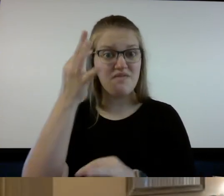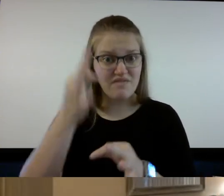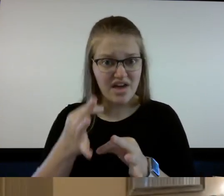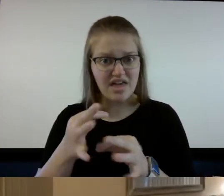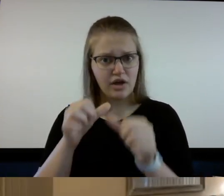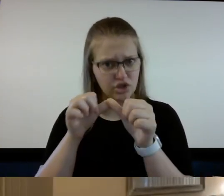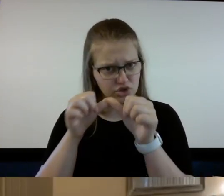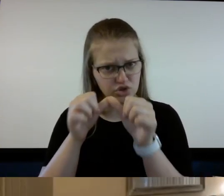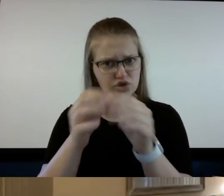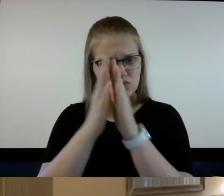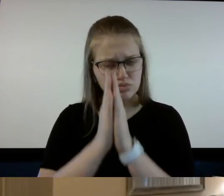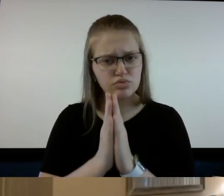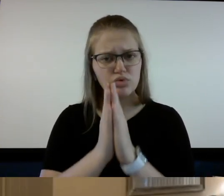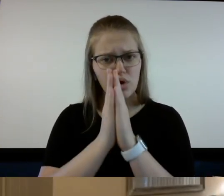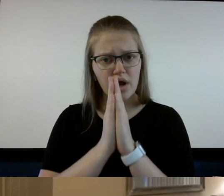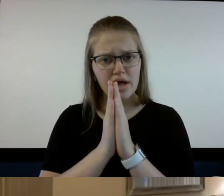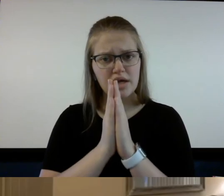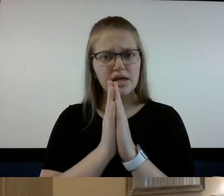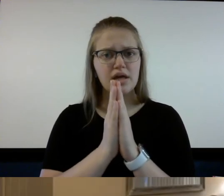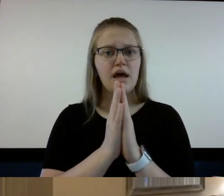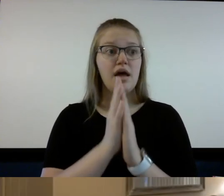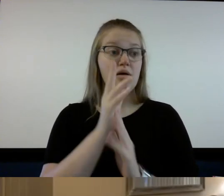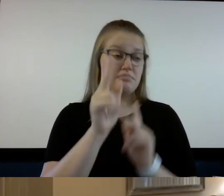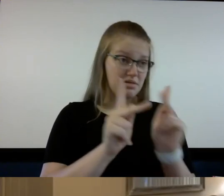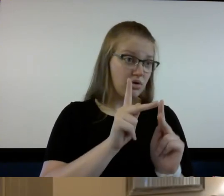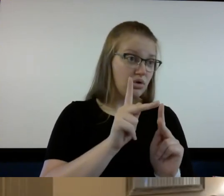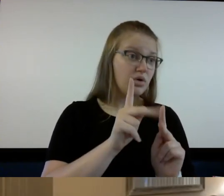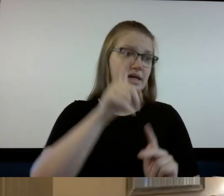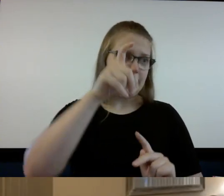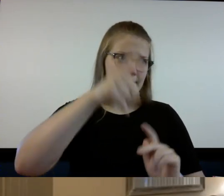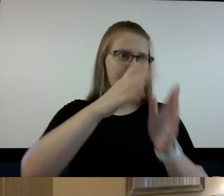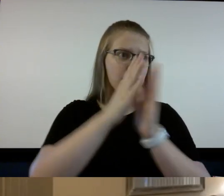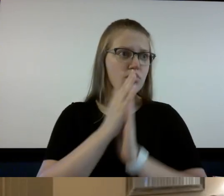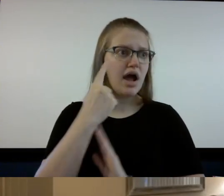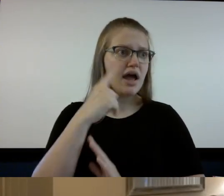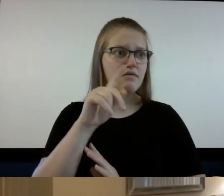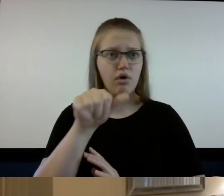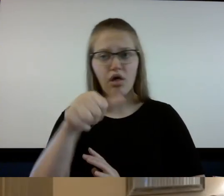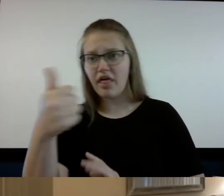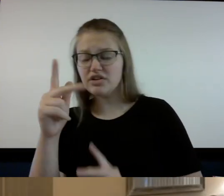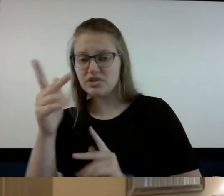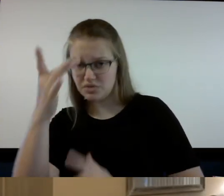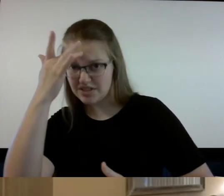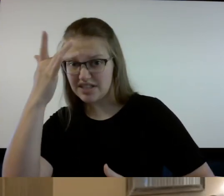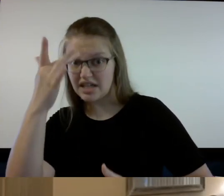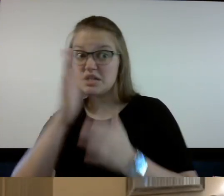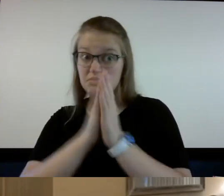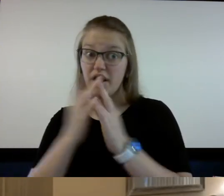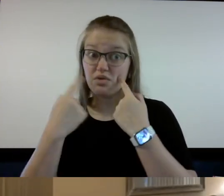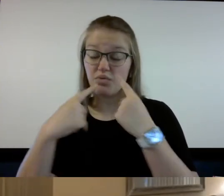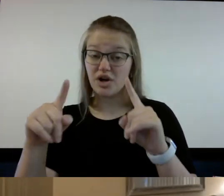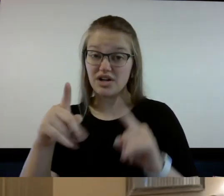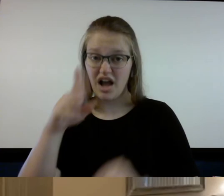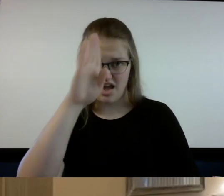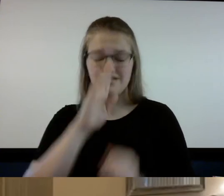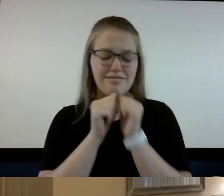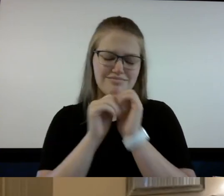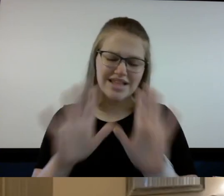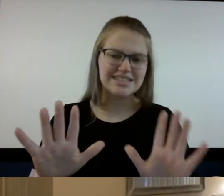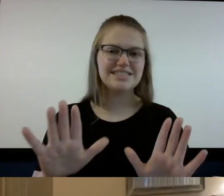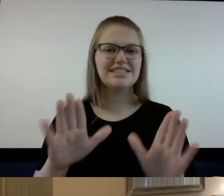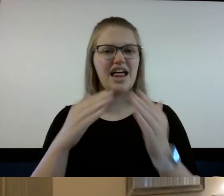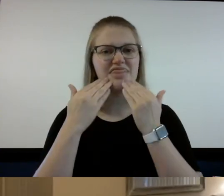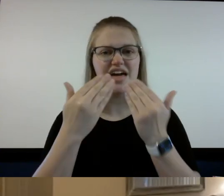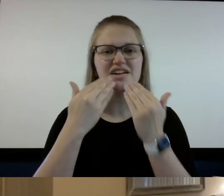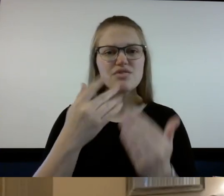people pray those that are sick because prayer works God bless y'all thank you so much for your